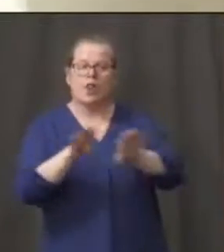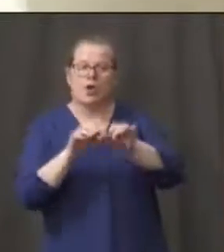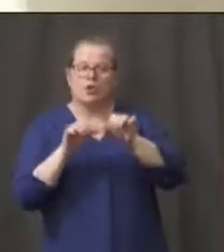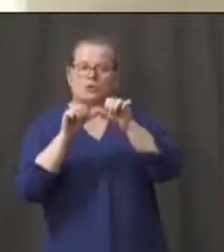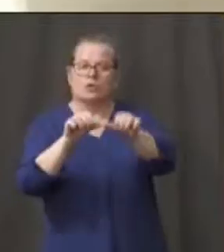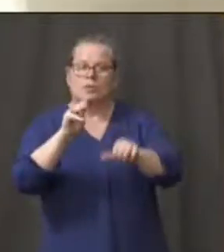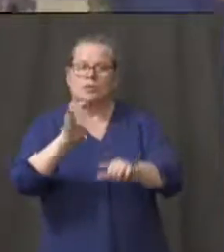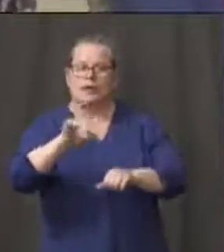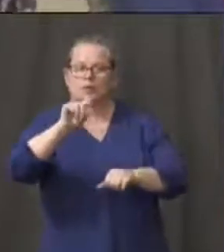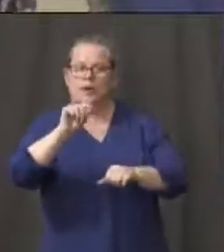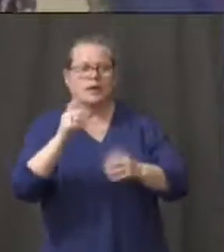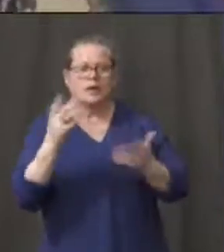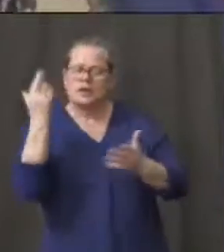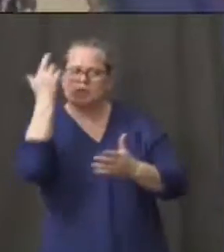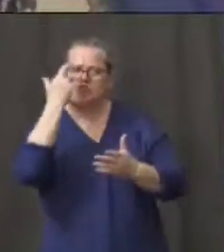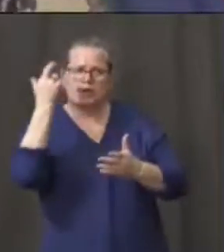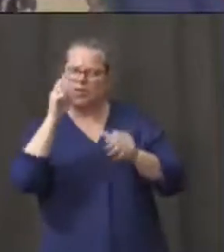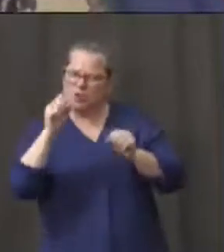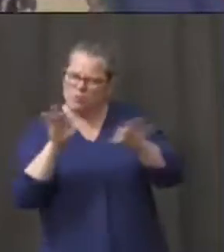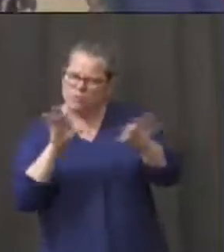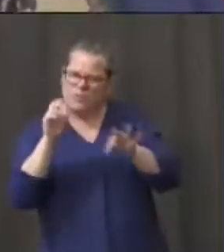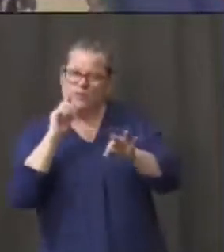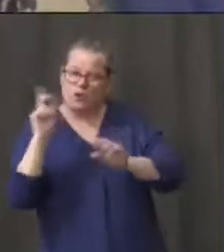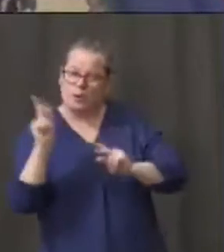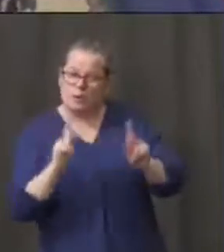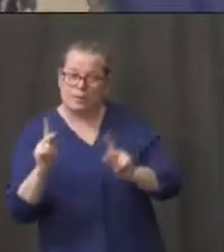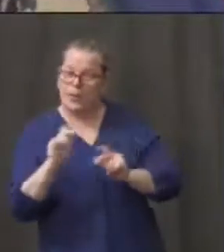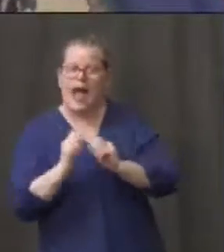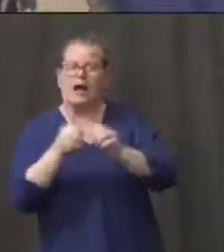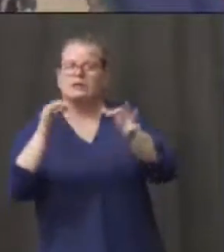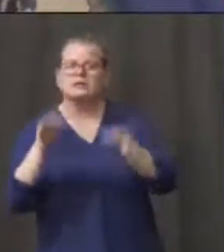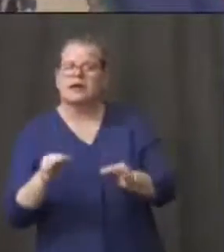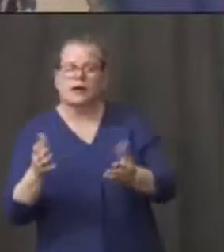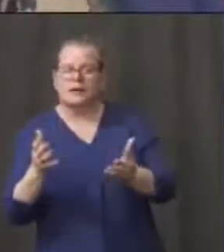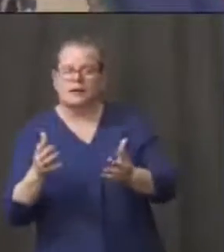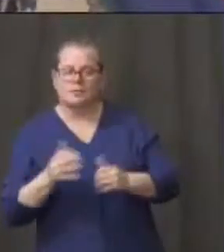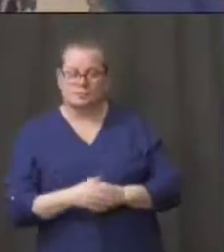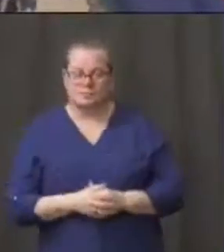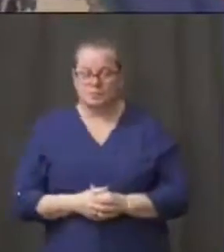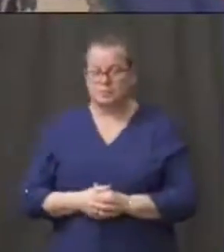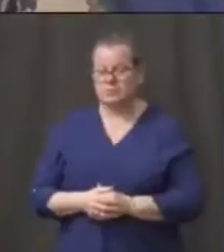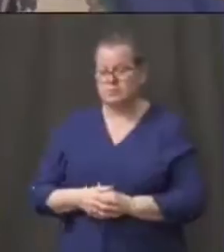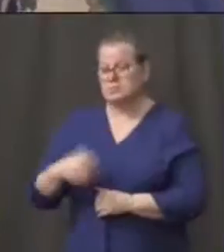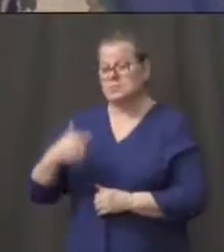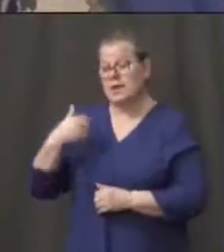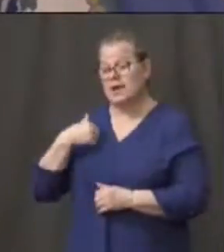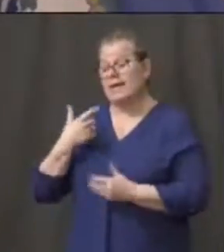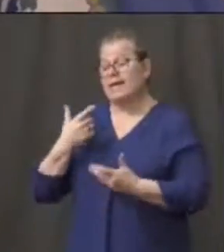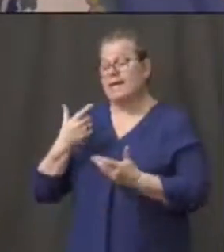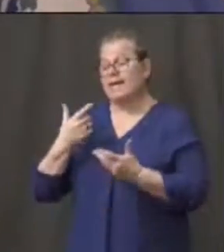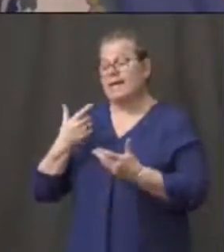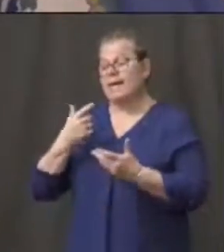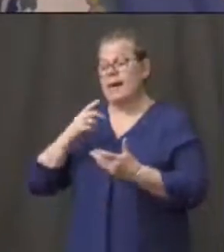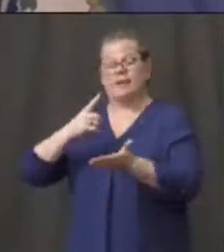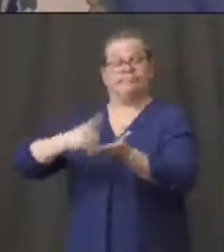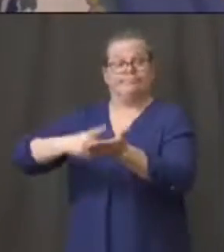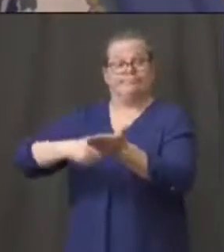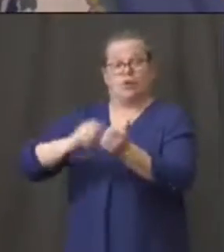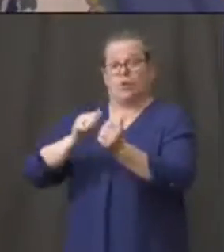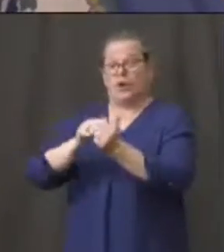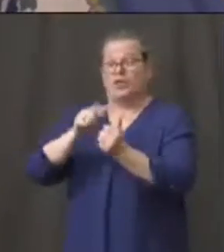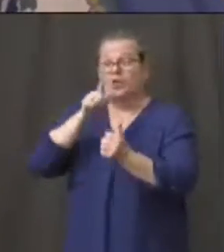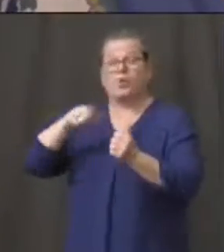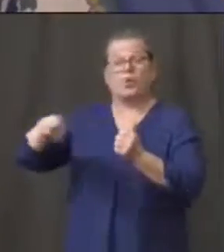Well, surely I talk to the scientific community all the time and I ask them to speak out and give them, ask them to give us their best